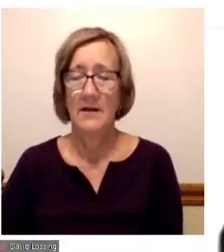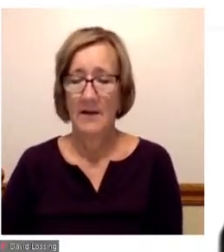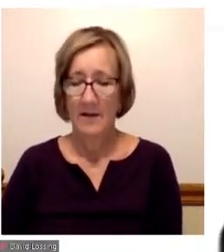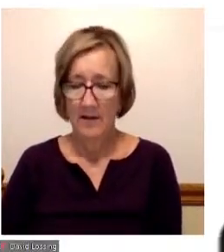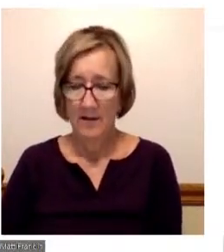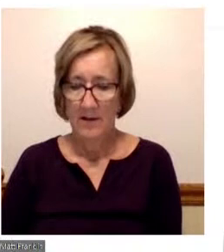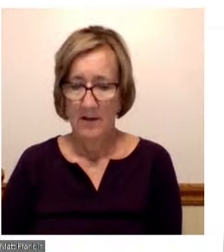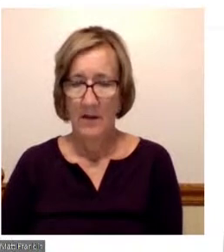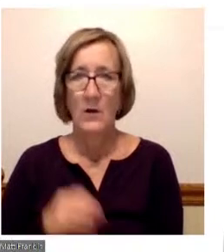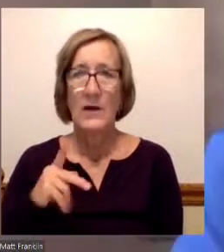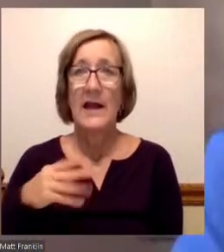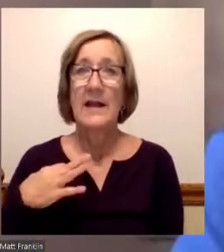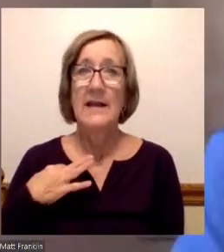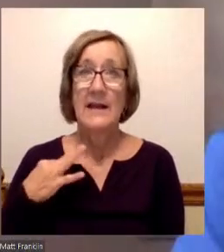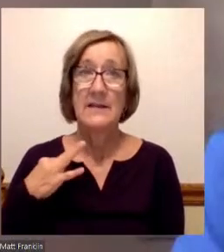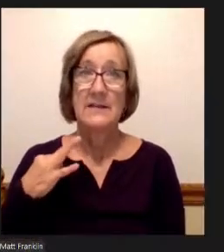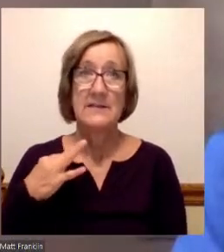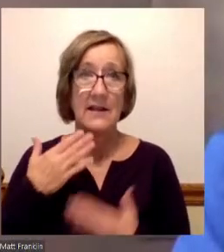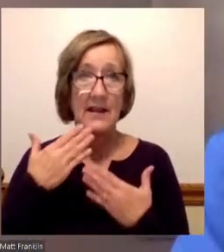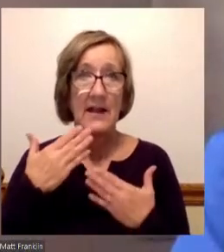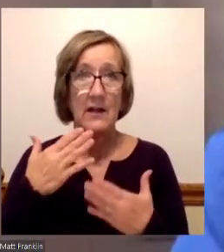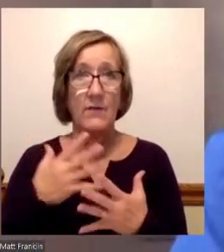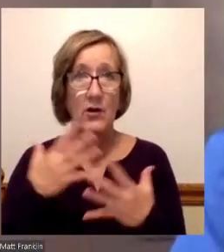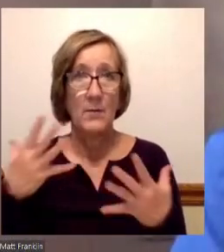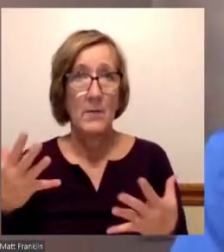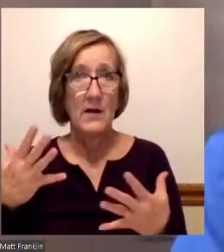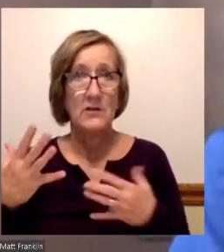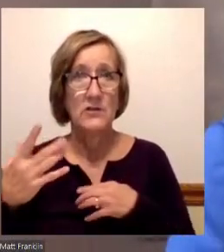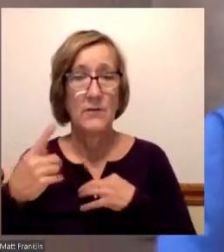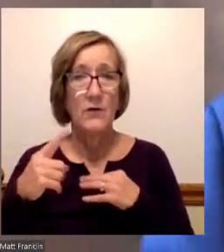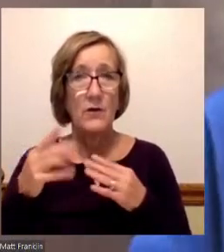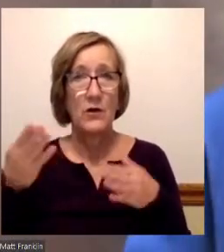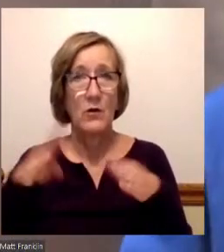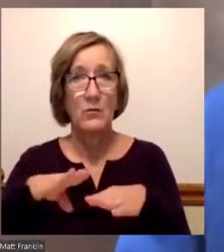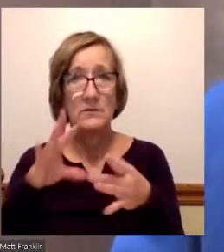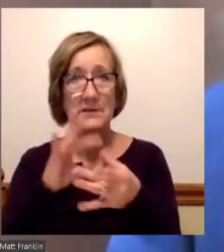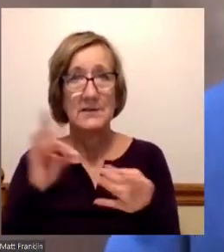All right. Candidates, thank you very much for those closing statements.